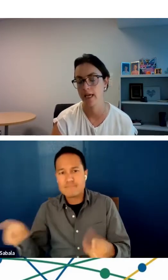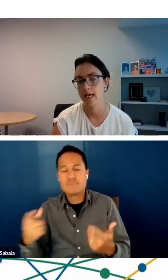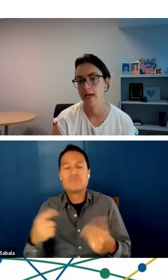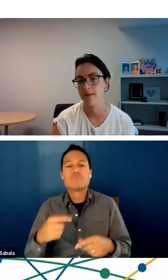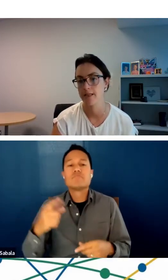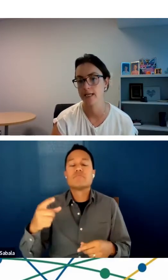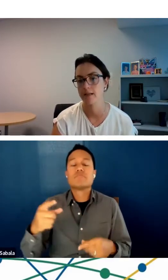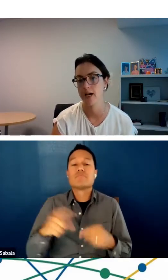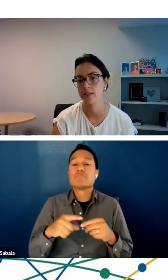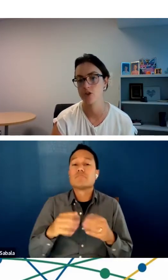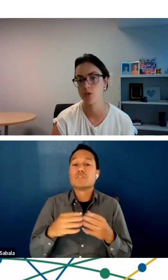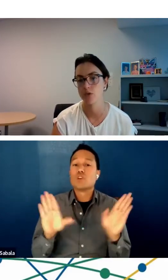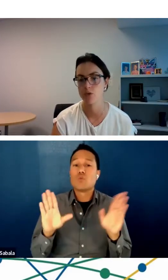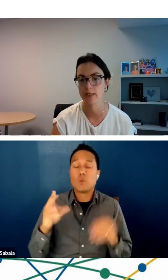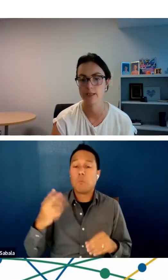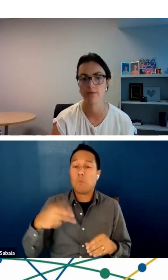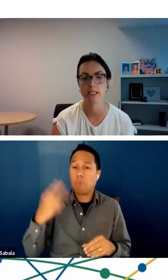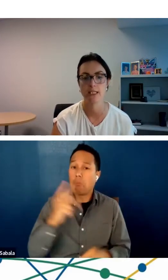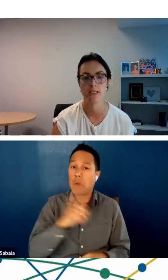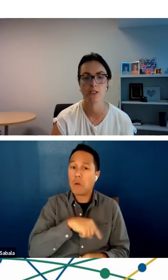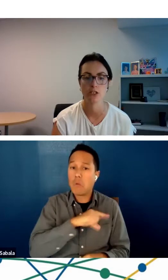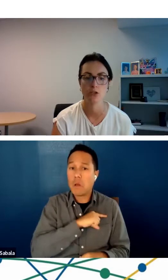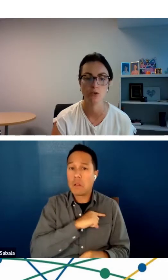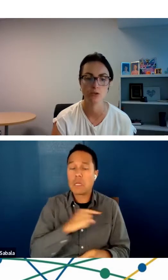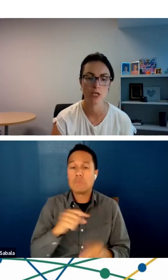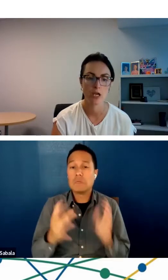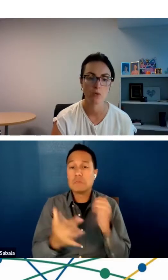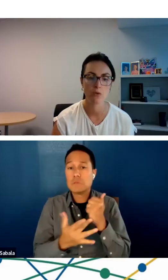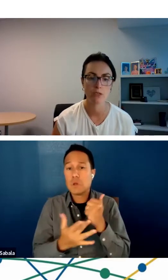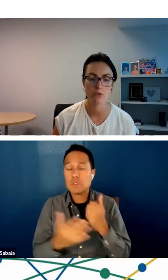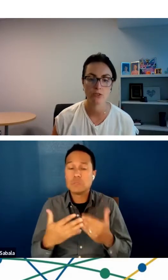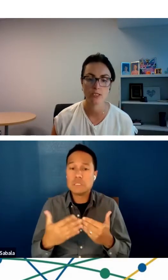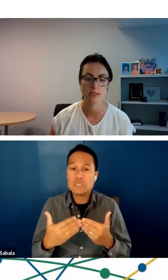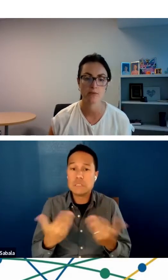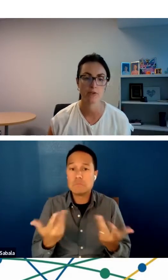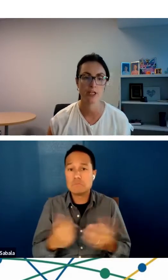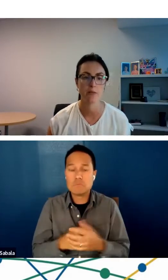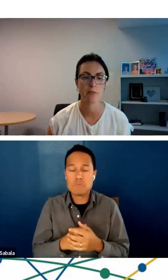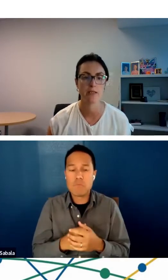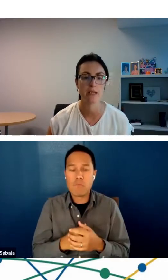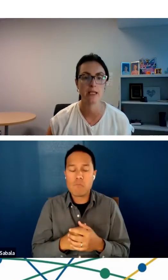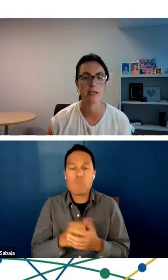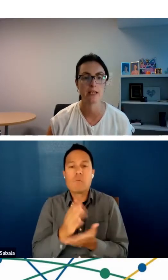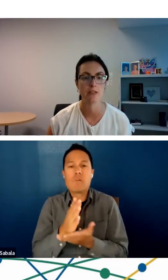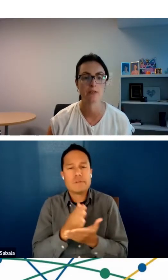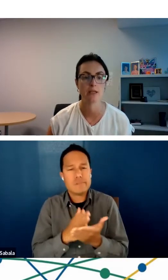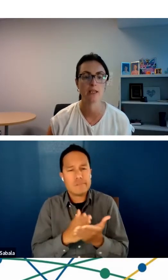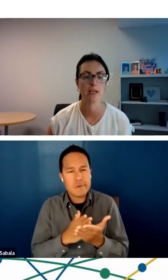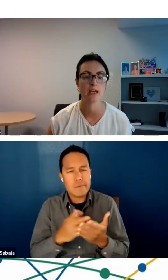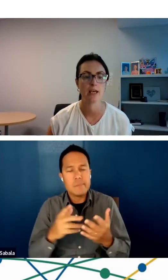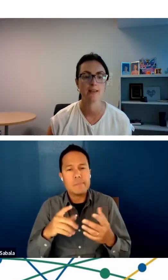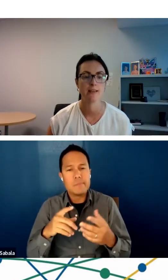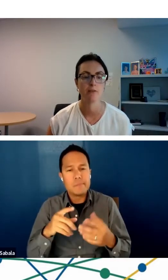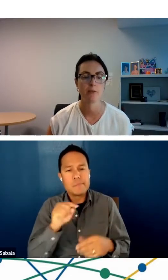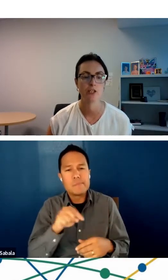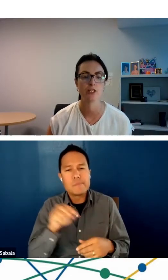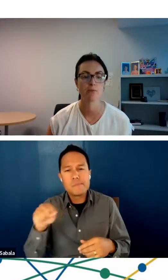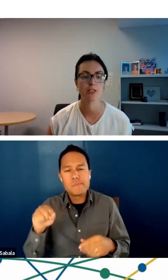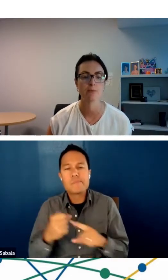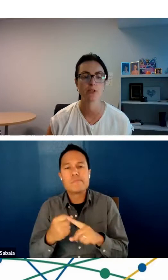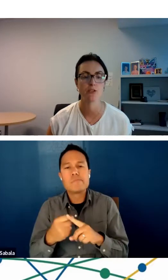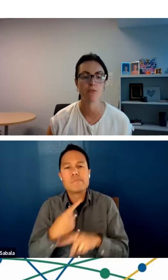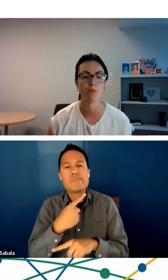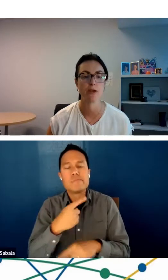quality and the technology was relatively easy to use. Where we do see some variability is thinking the